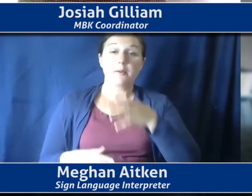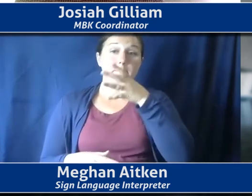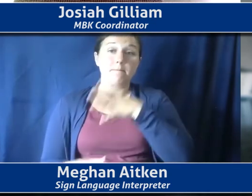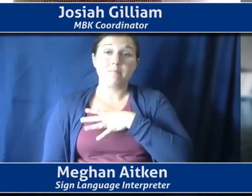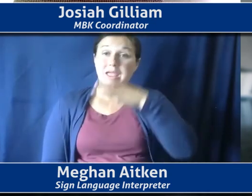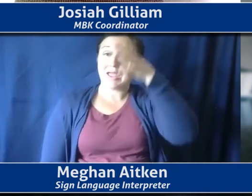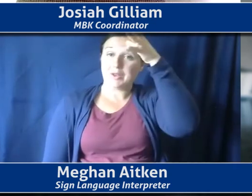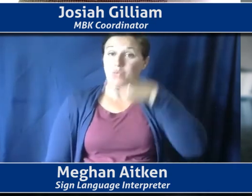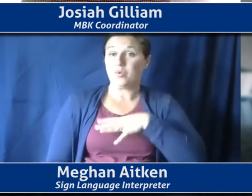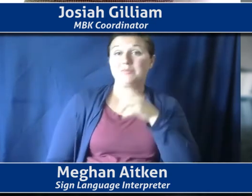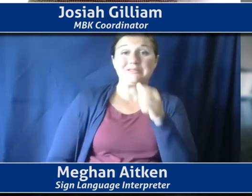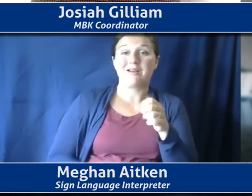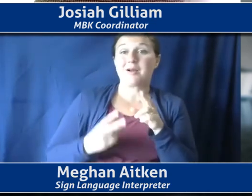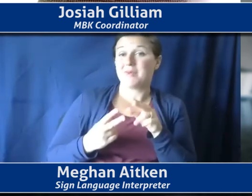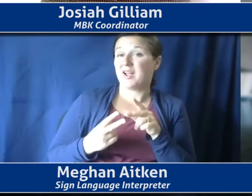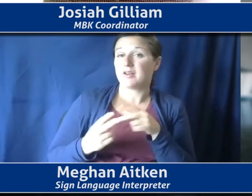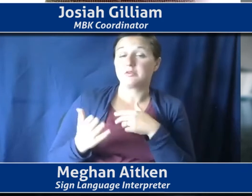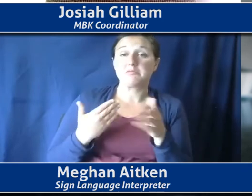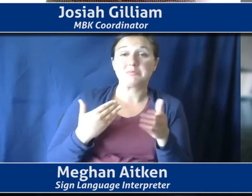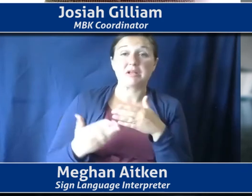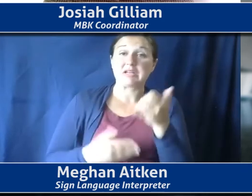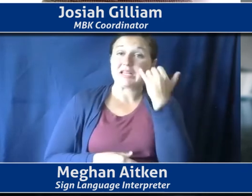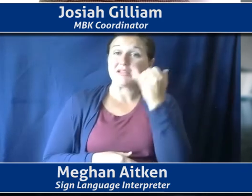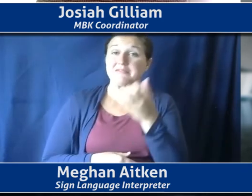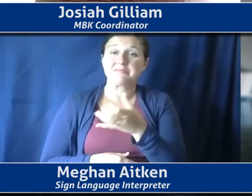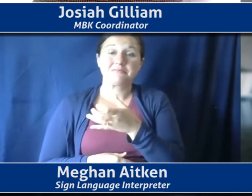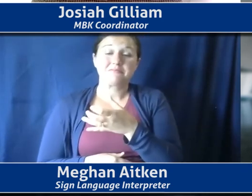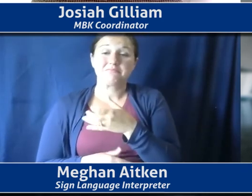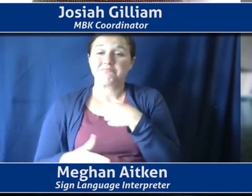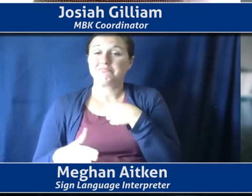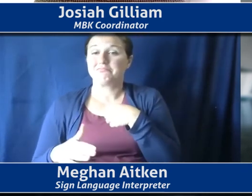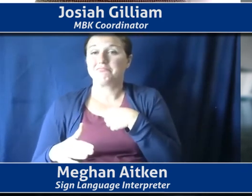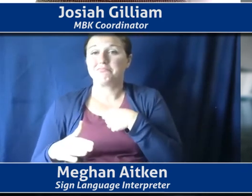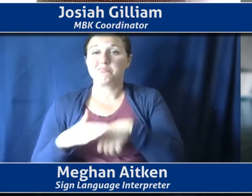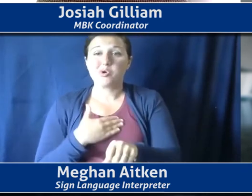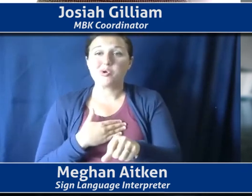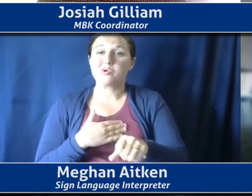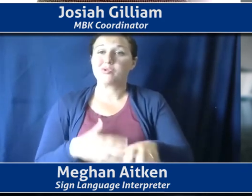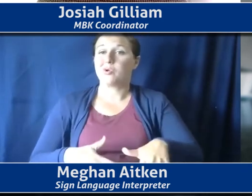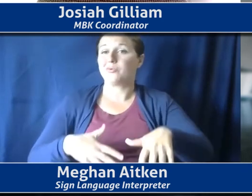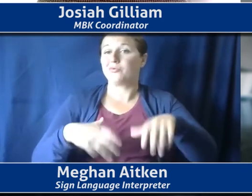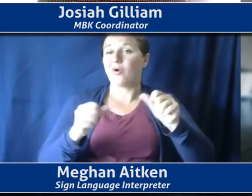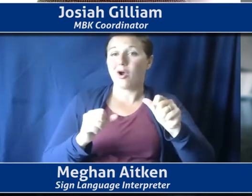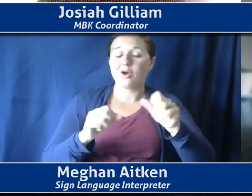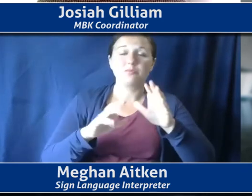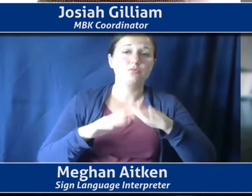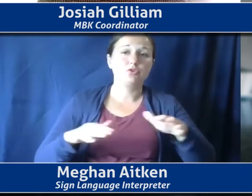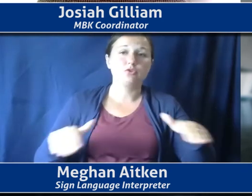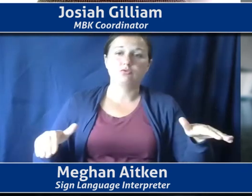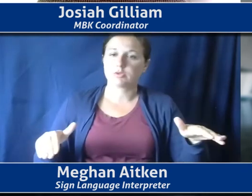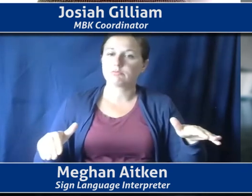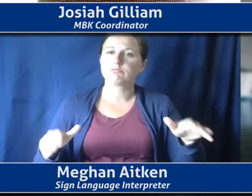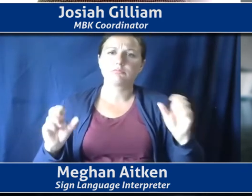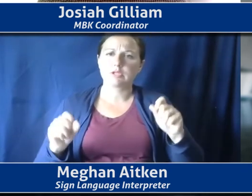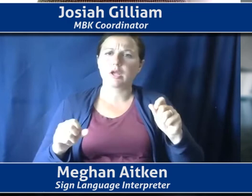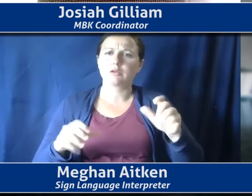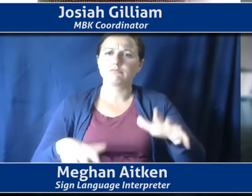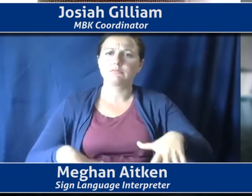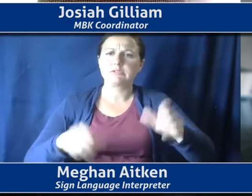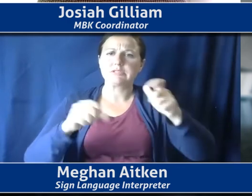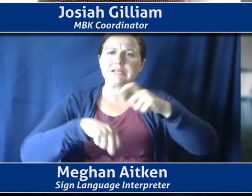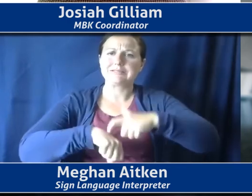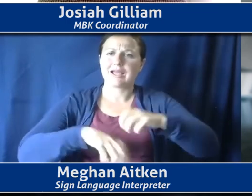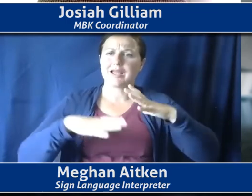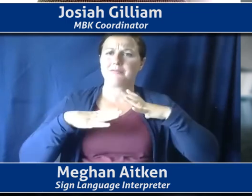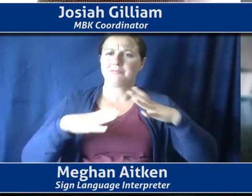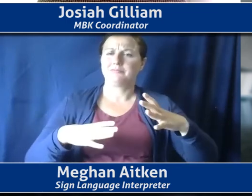that is a parent that either gives birth to a child, adopts or fosters is eligible for that. And they are able to take that, um, you know, up to six